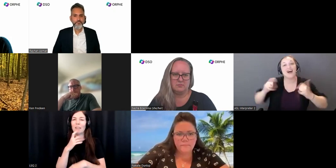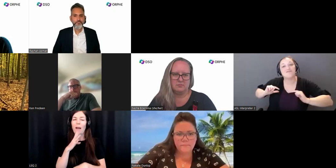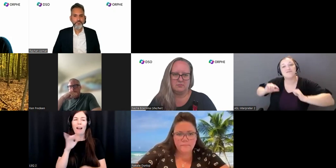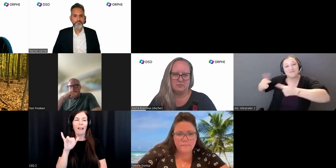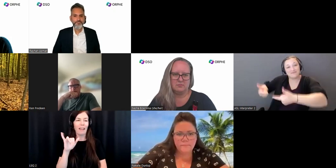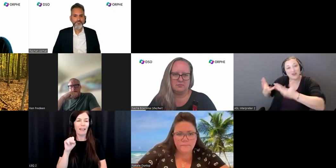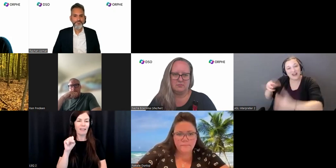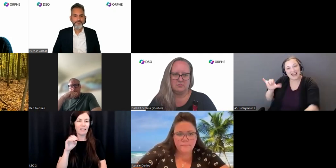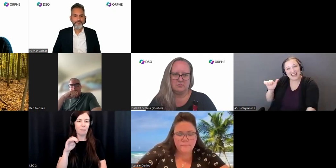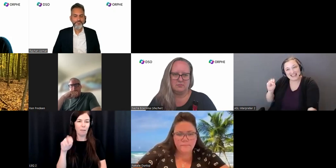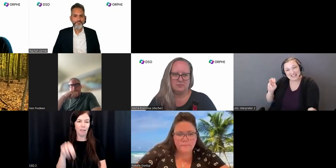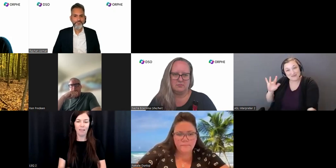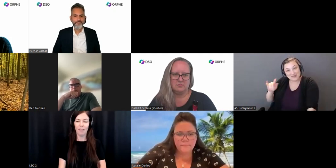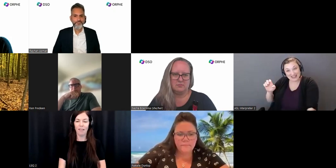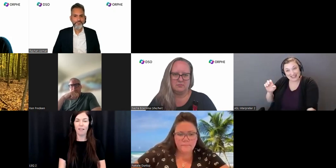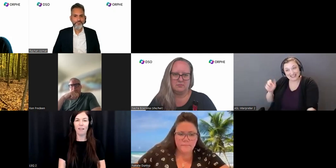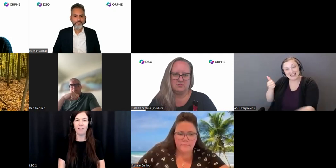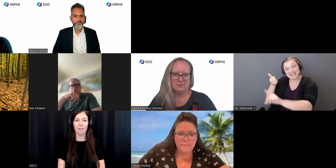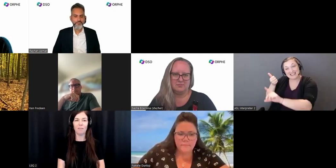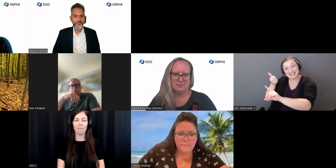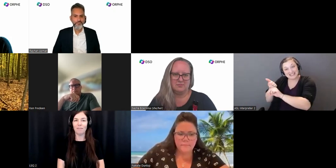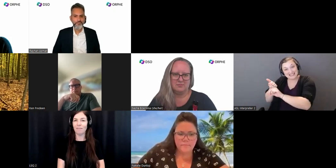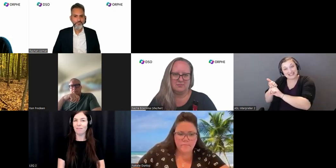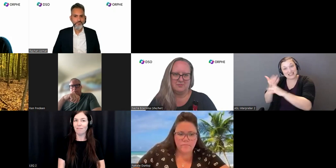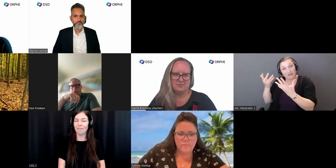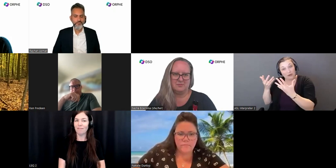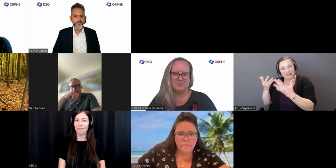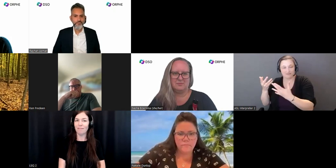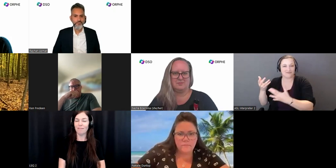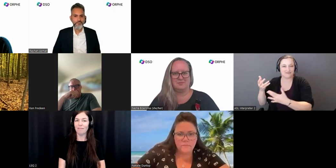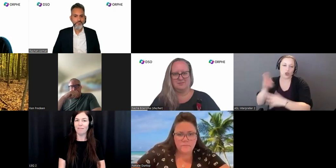Yasmin, the board, the chairman of the board.